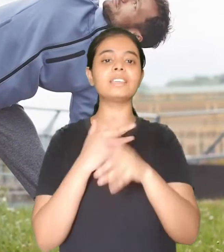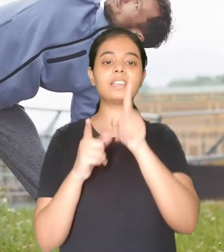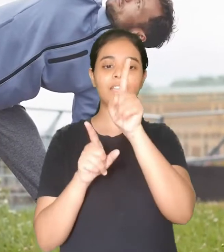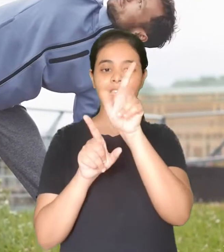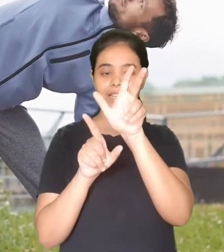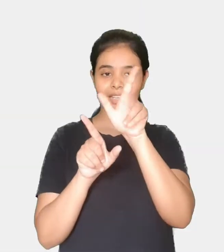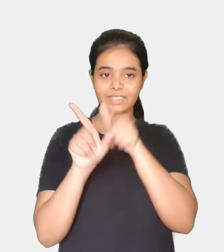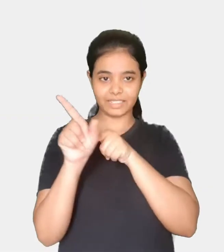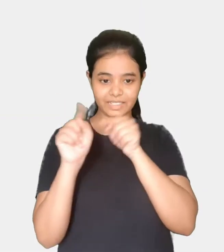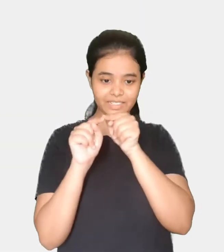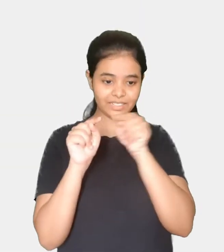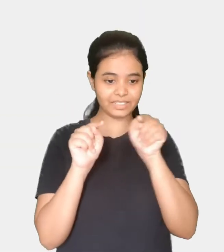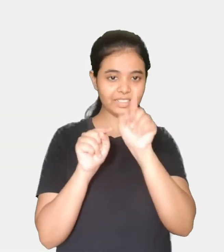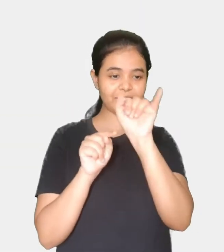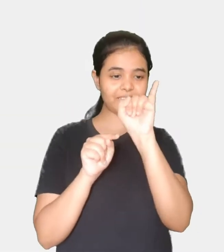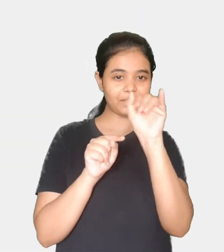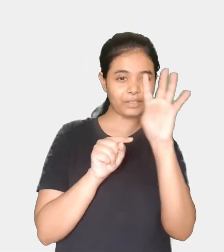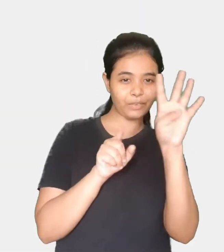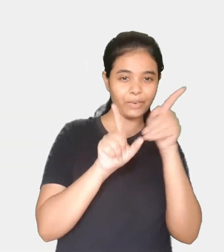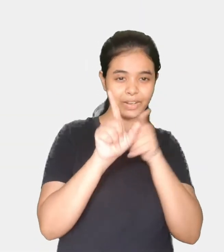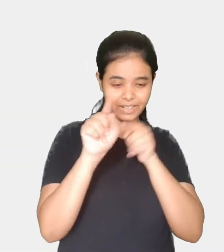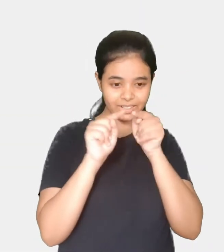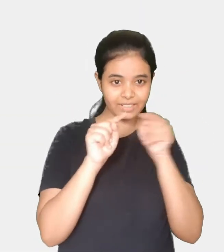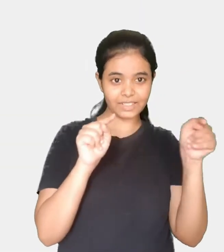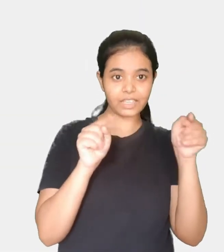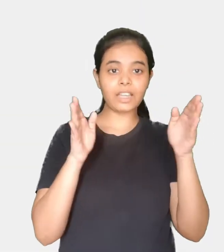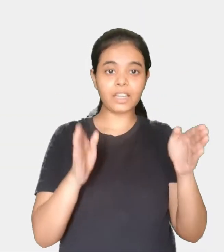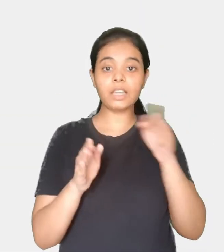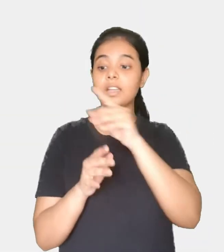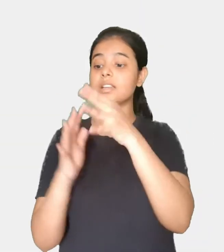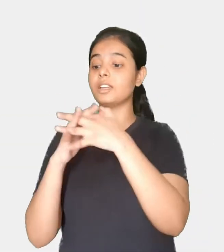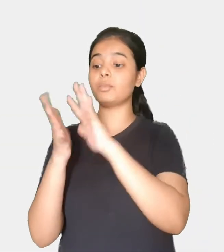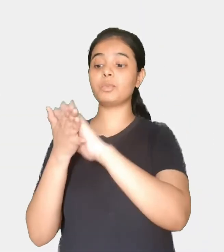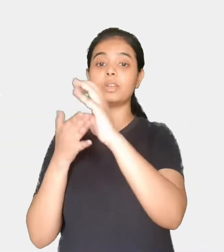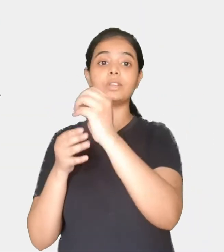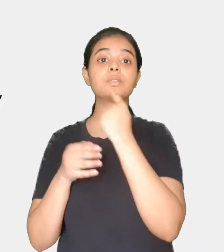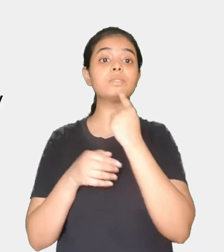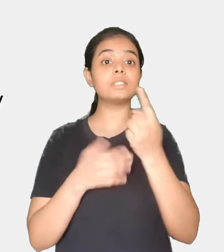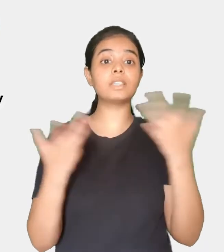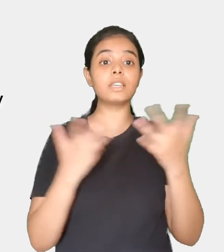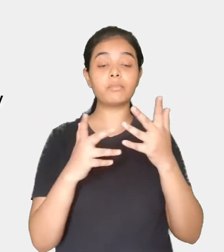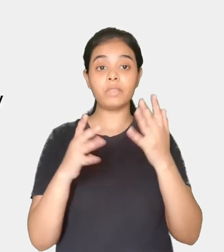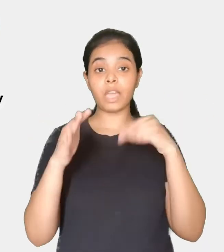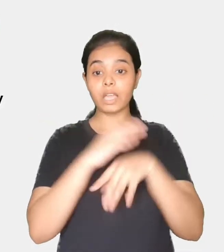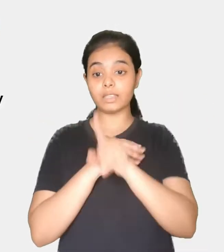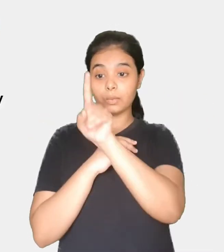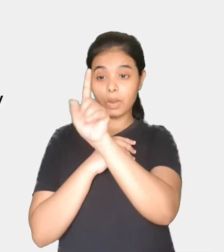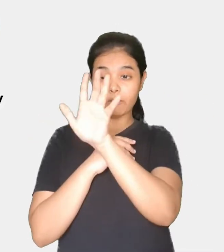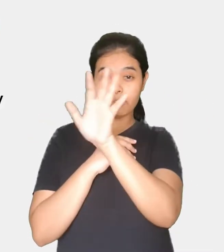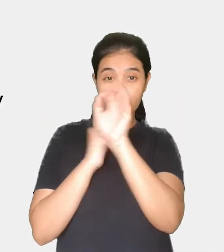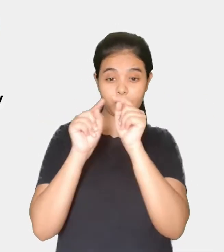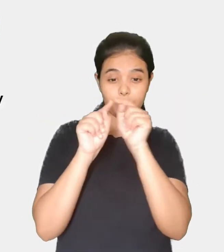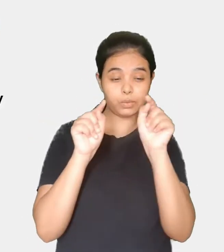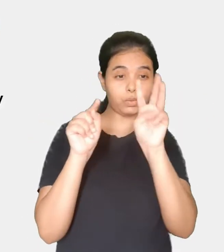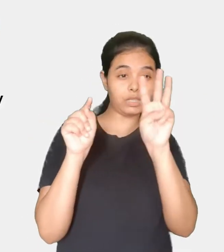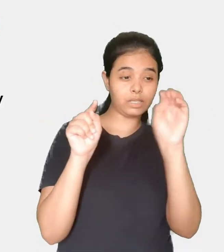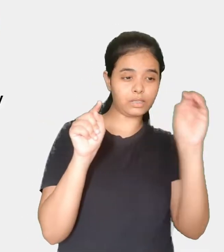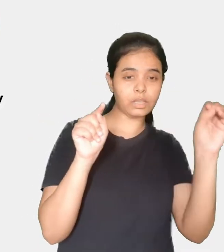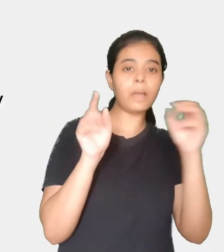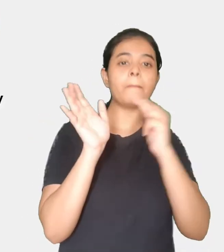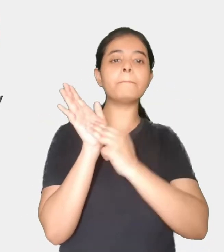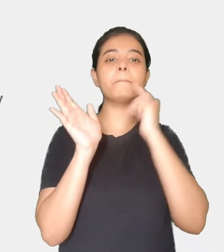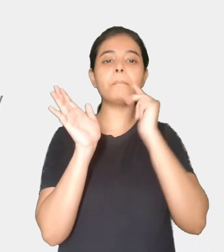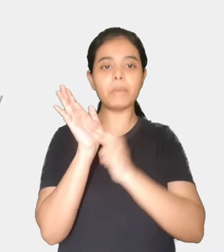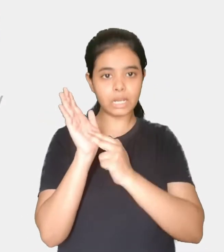64 years, WHO recommends at least 150 to 300 minutes of moderate intensity aerobic physical